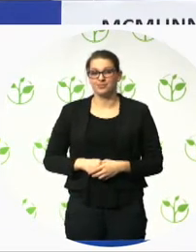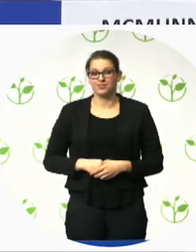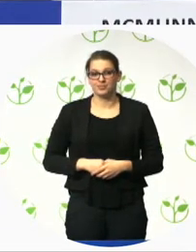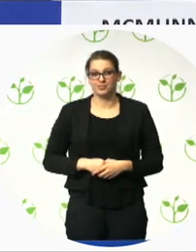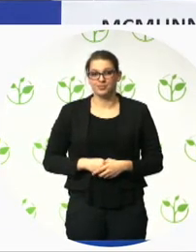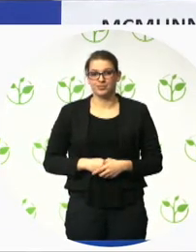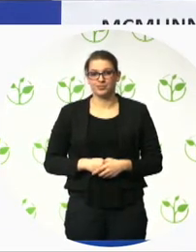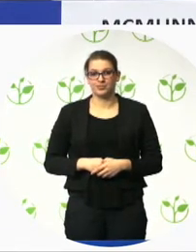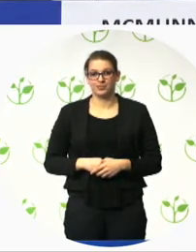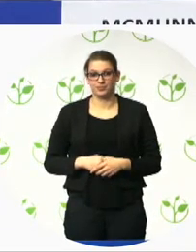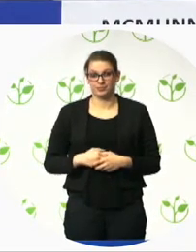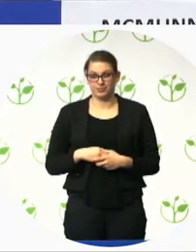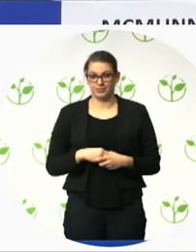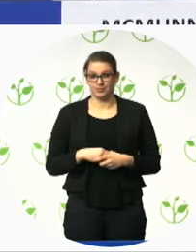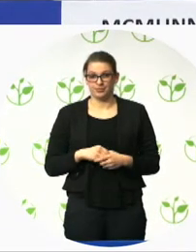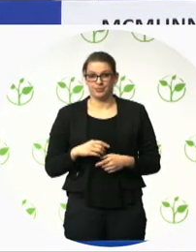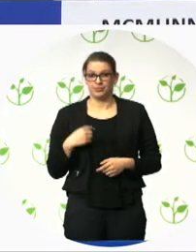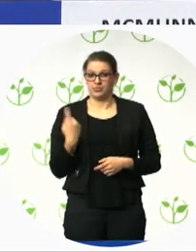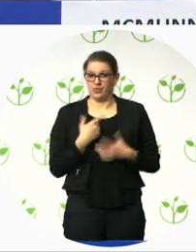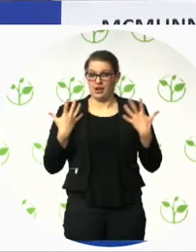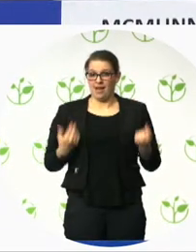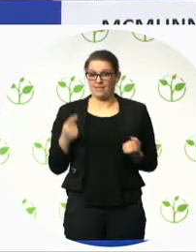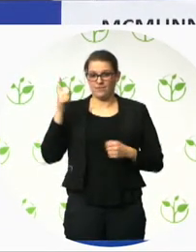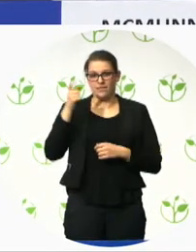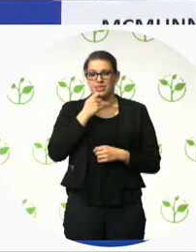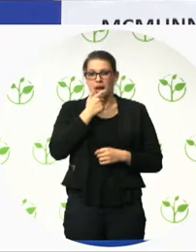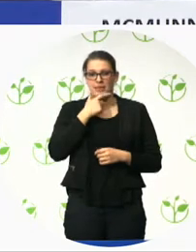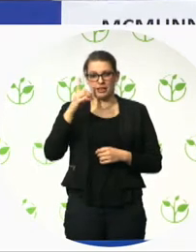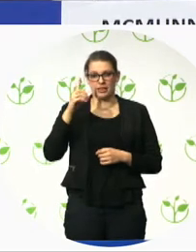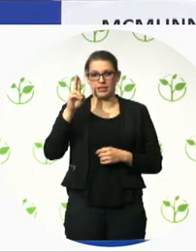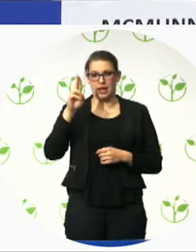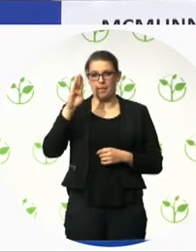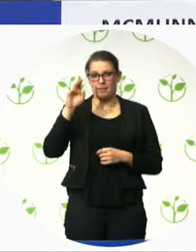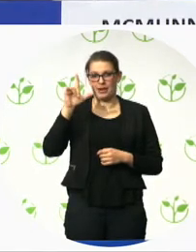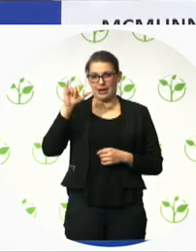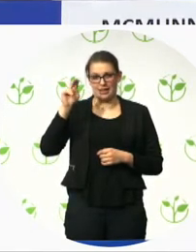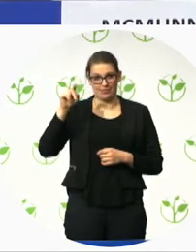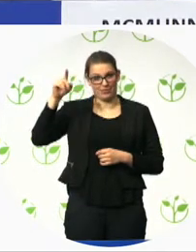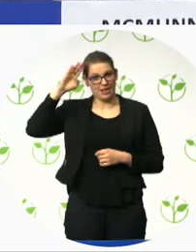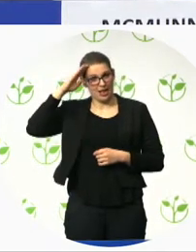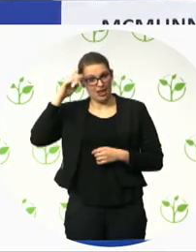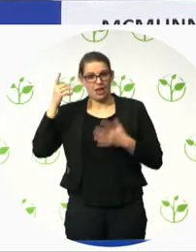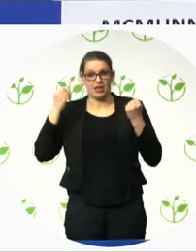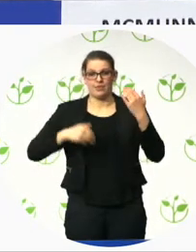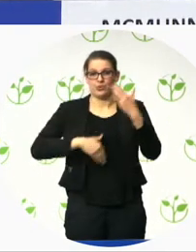And we were moving from five separate buildings into one single building actually, which we've now developed a second. But to give you